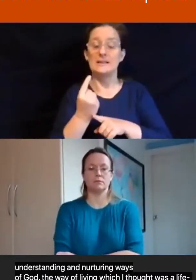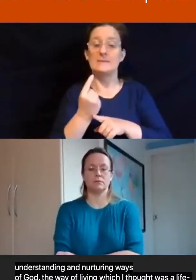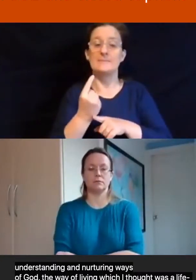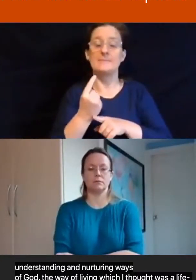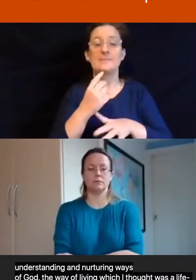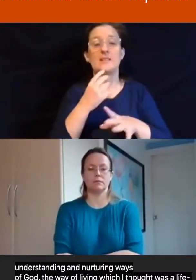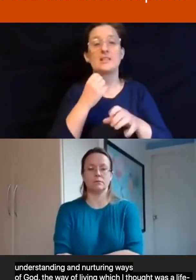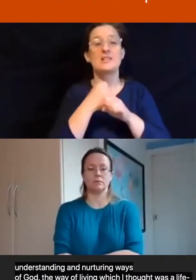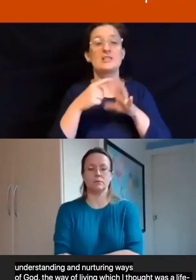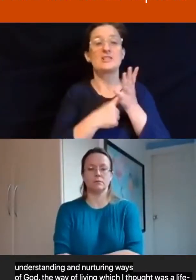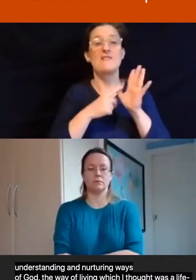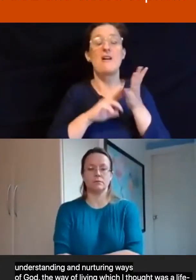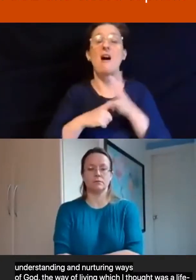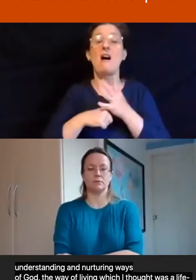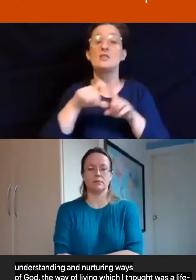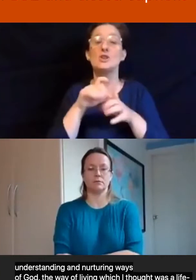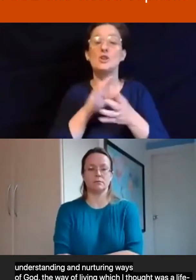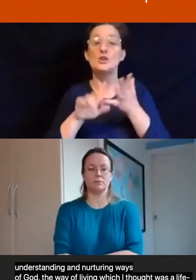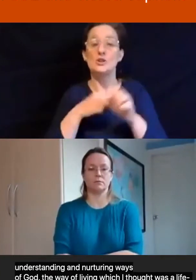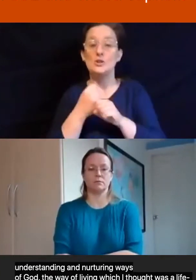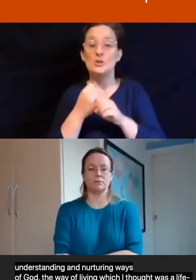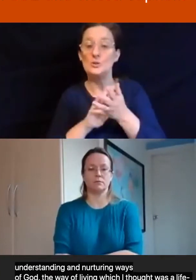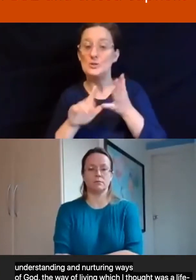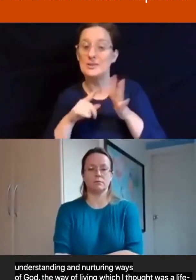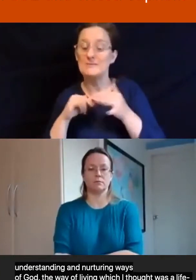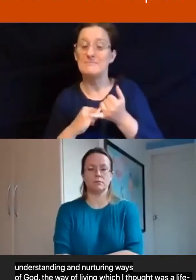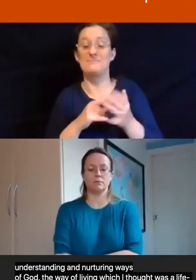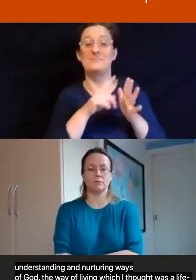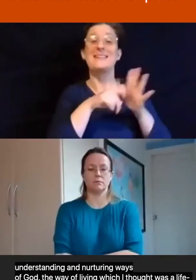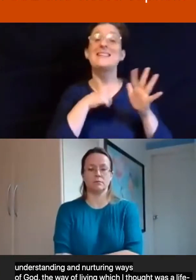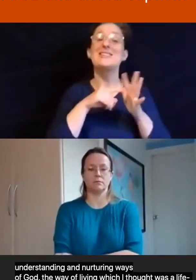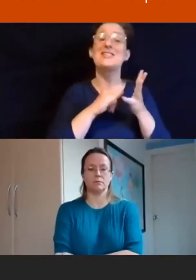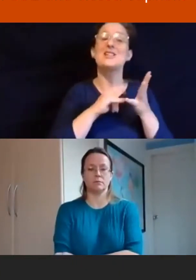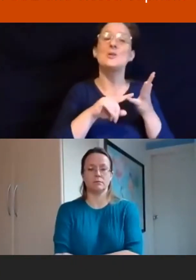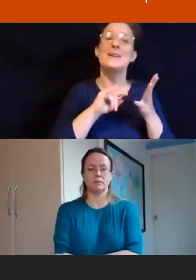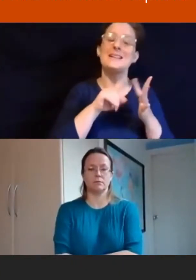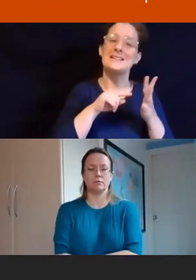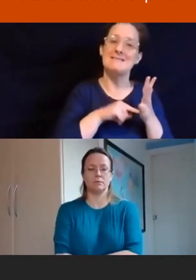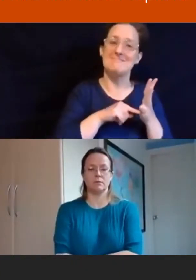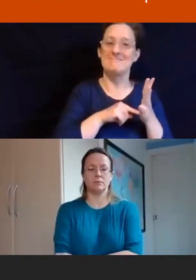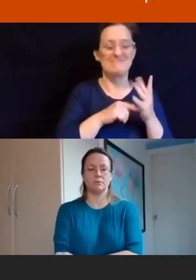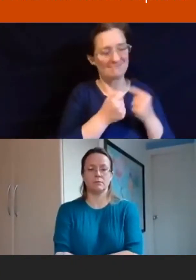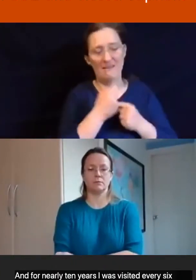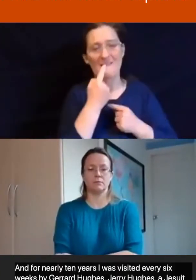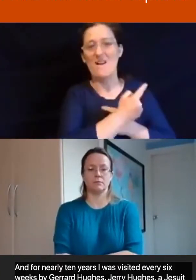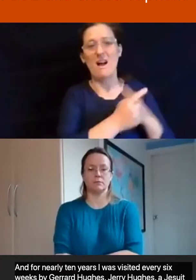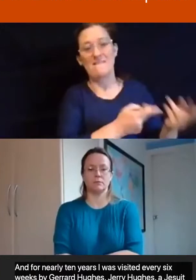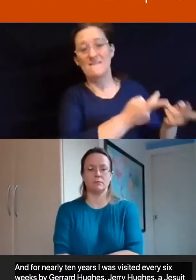Hughes, a Jesuit priest living in a seminary close by in Harbourn. He listened,